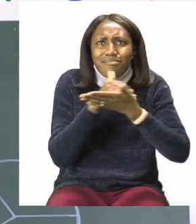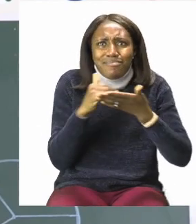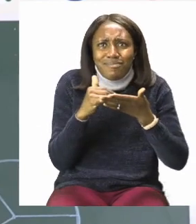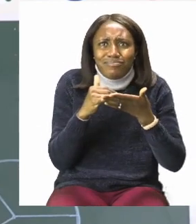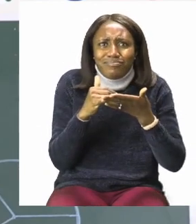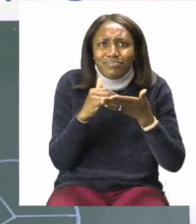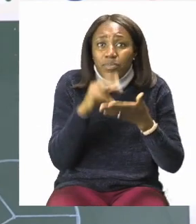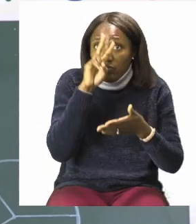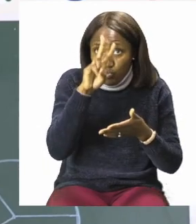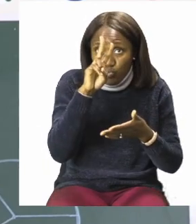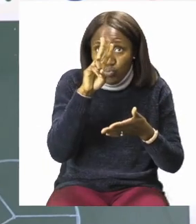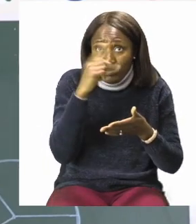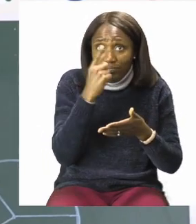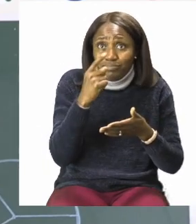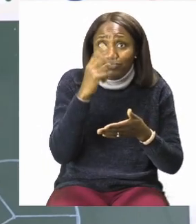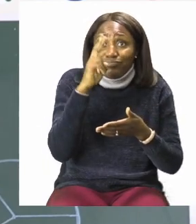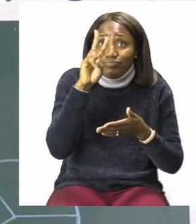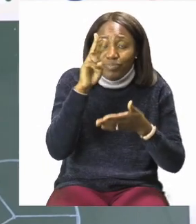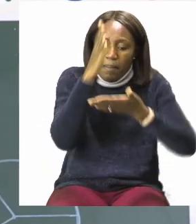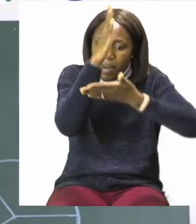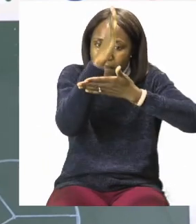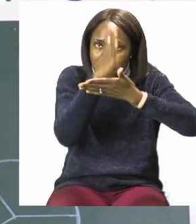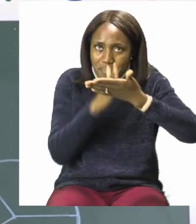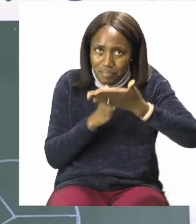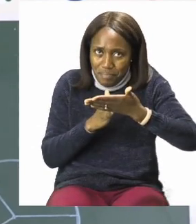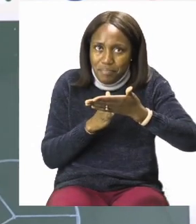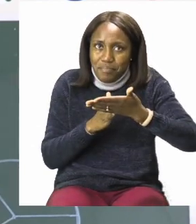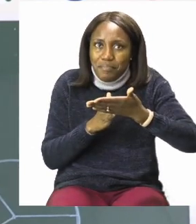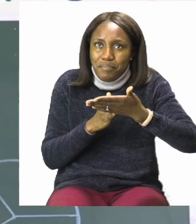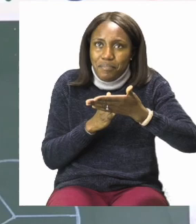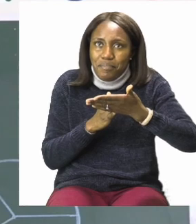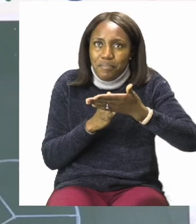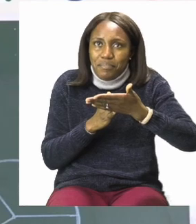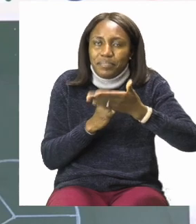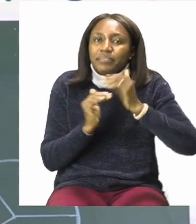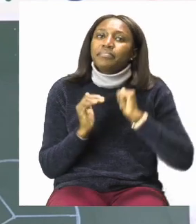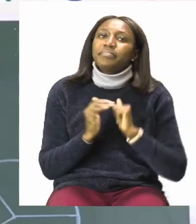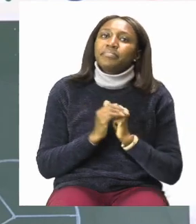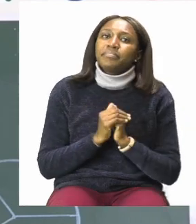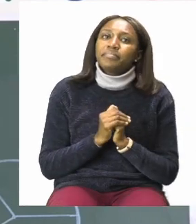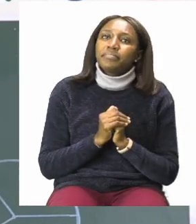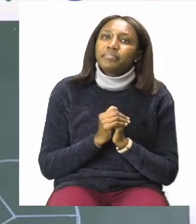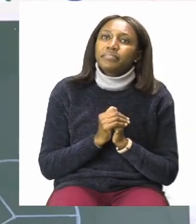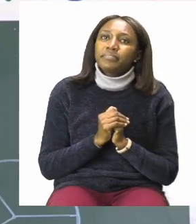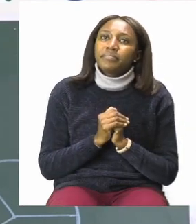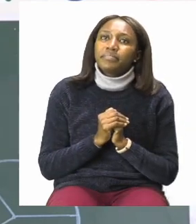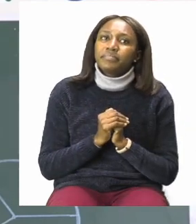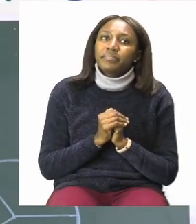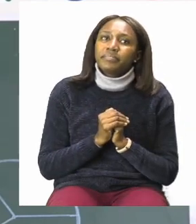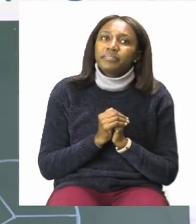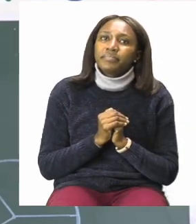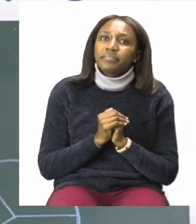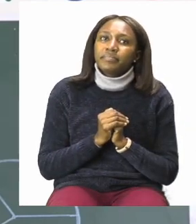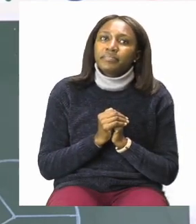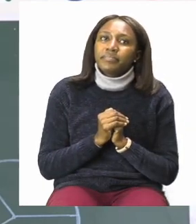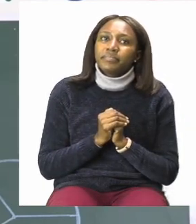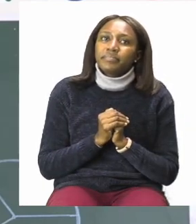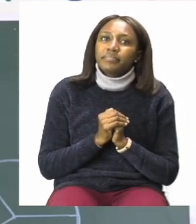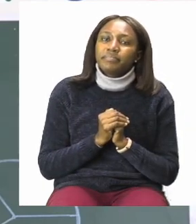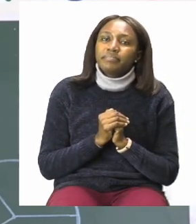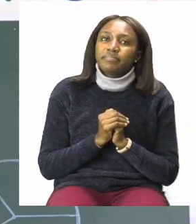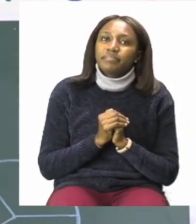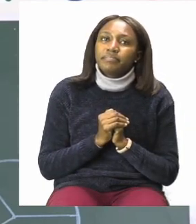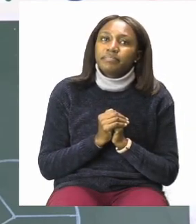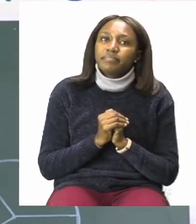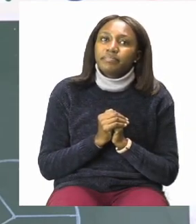twos because the denominator the one at the bottom is the one that's telling us how many pieces we need.